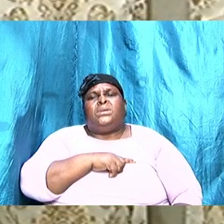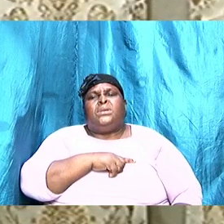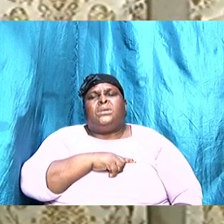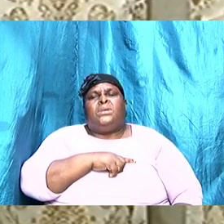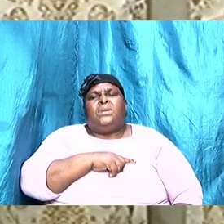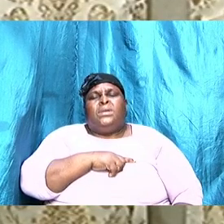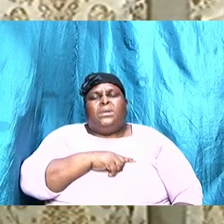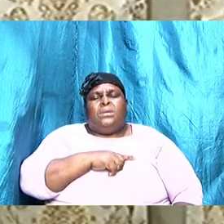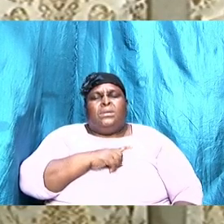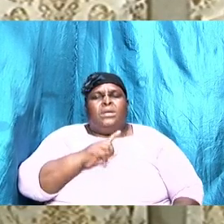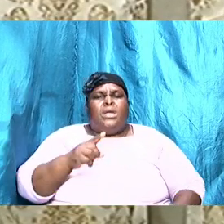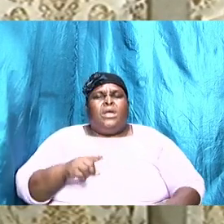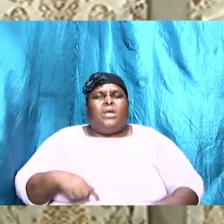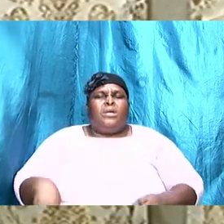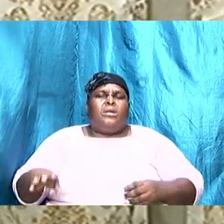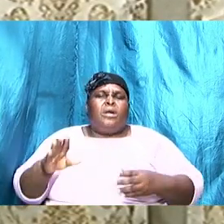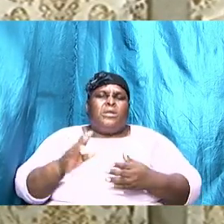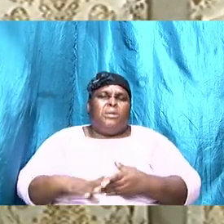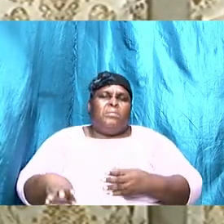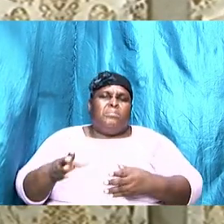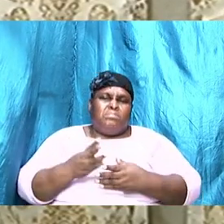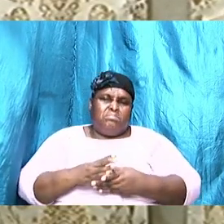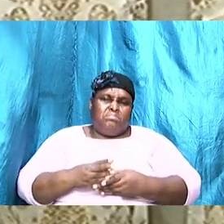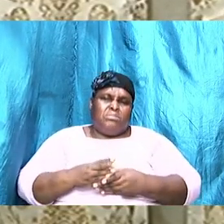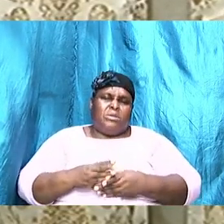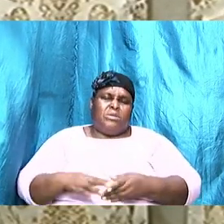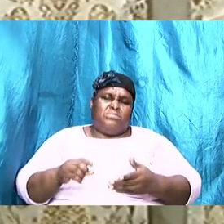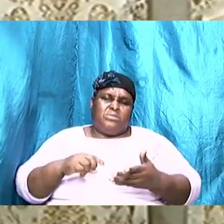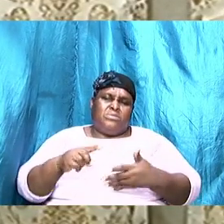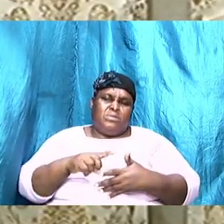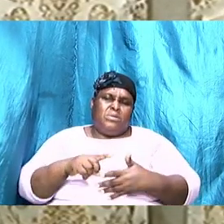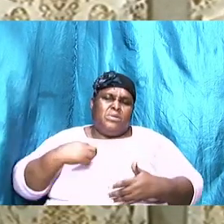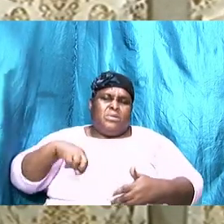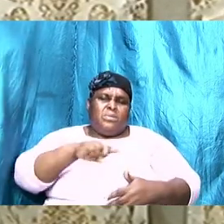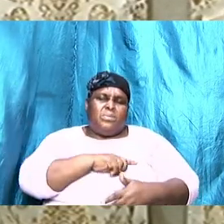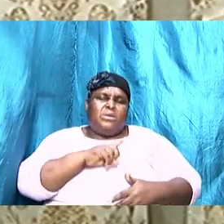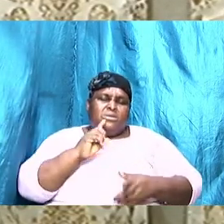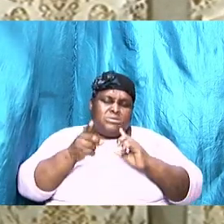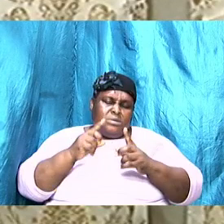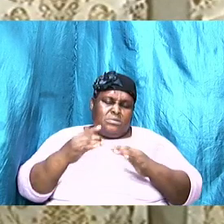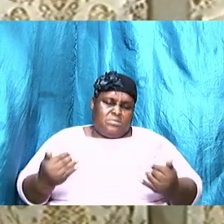I find it very difficult and we are teaching we are talking now